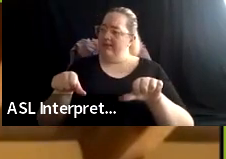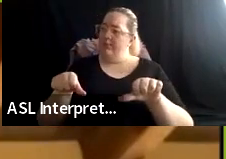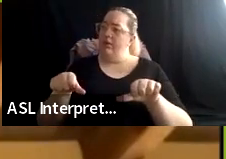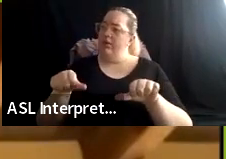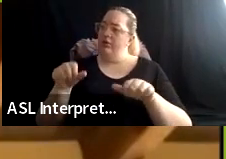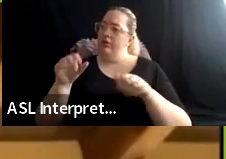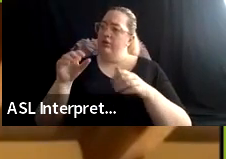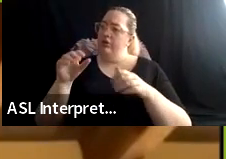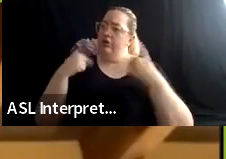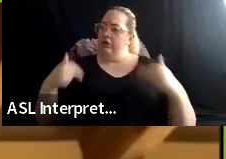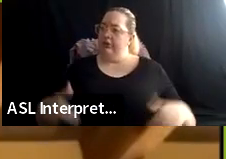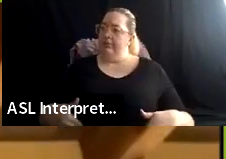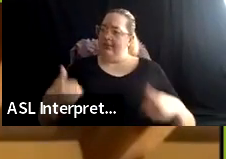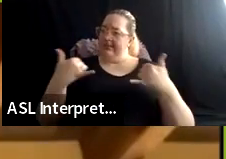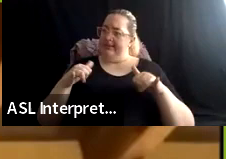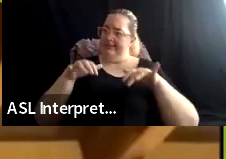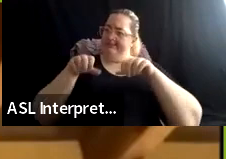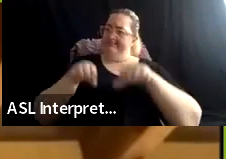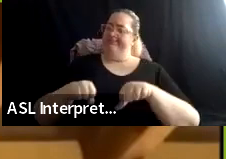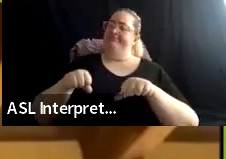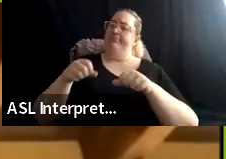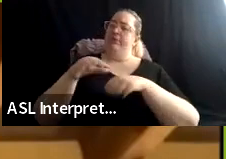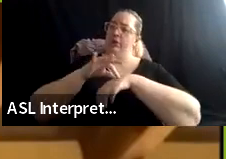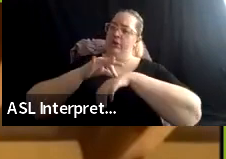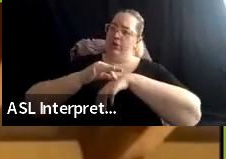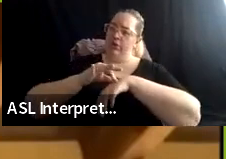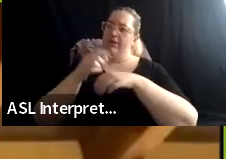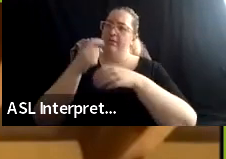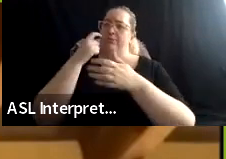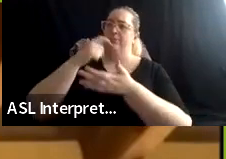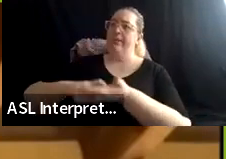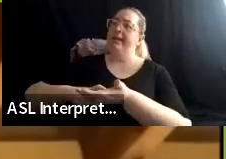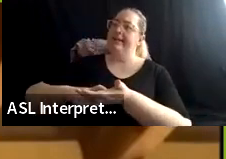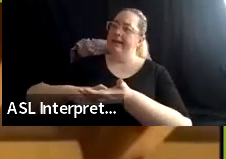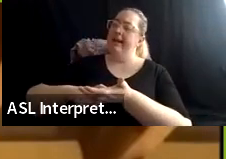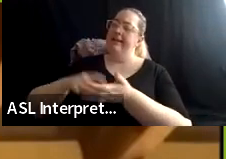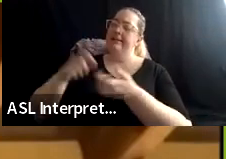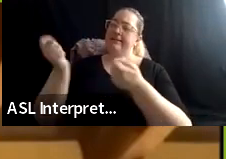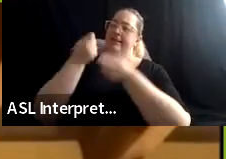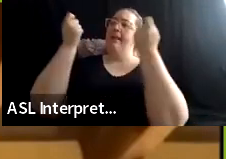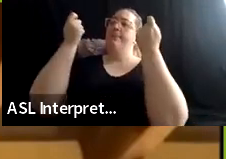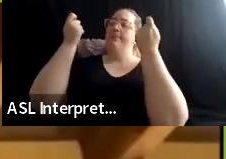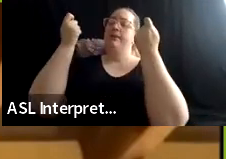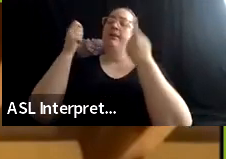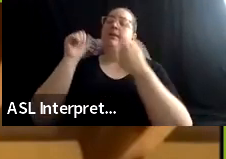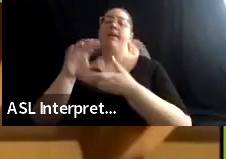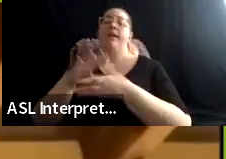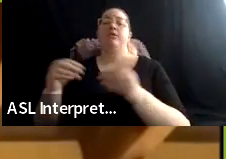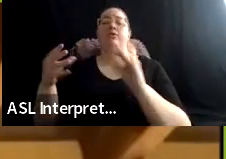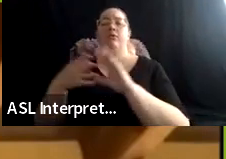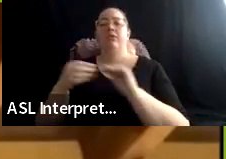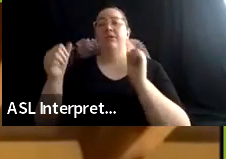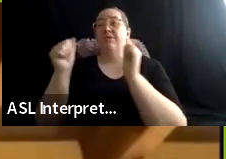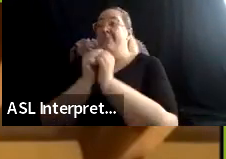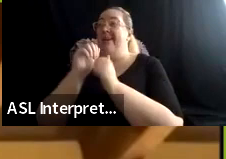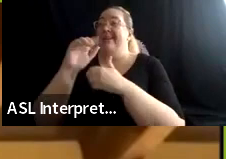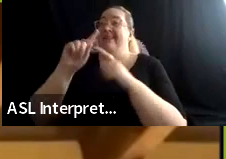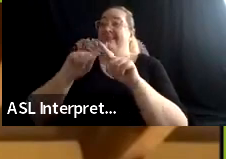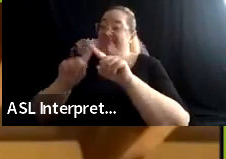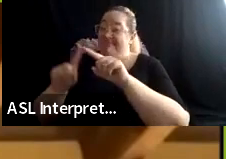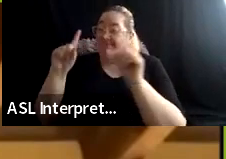is still yet to be fully realized and celebrated. And this story in all of its complexity really can't